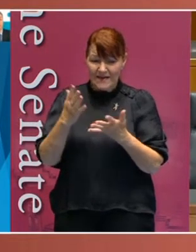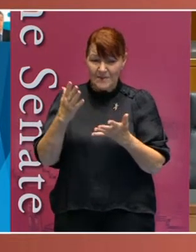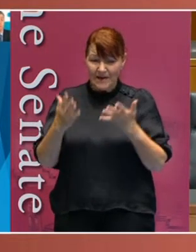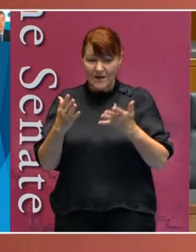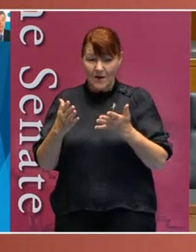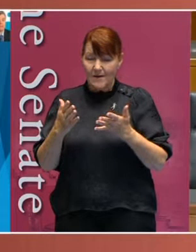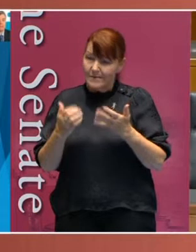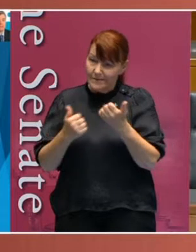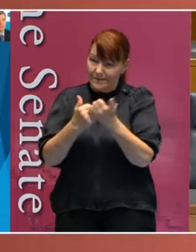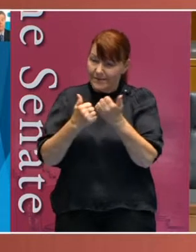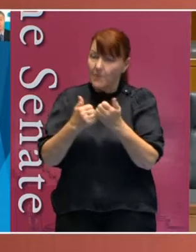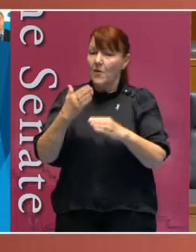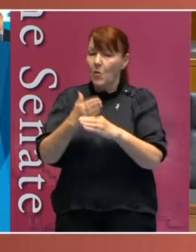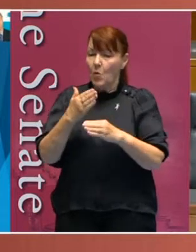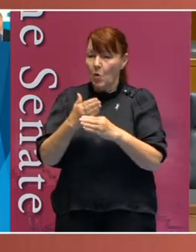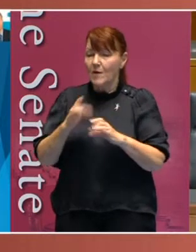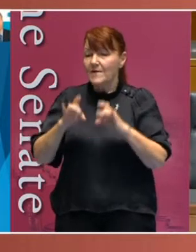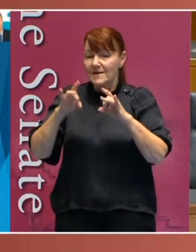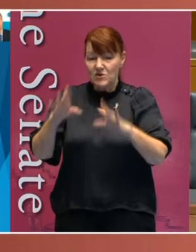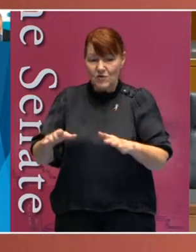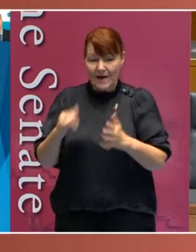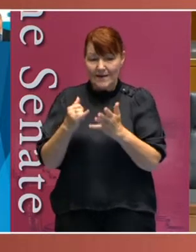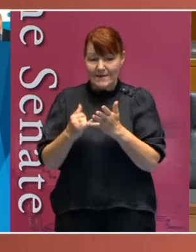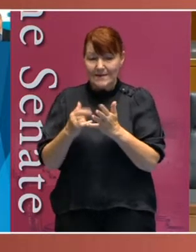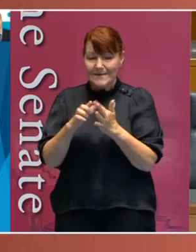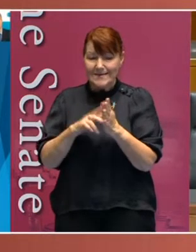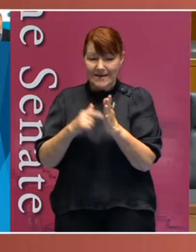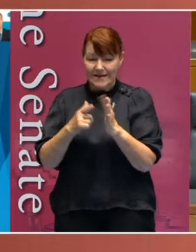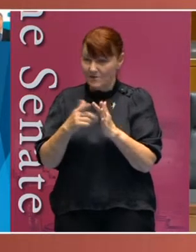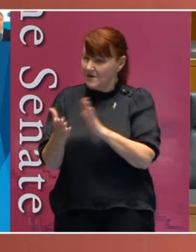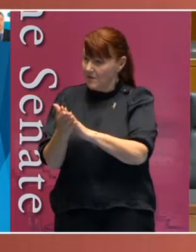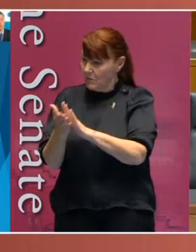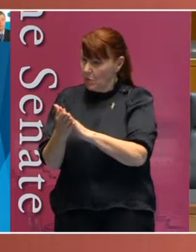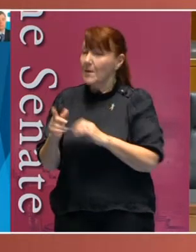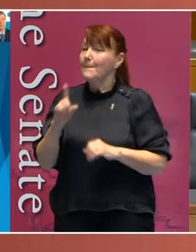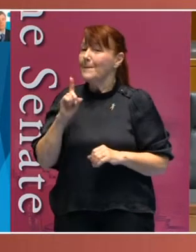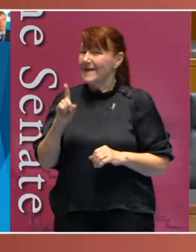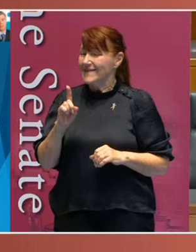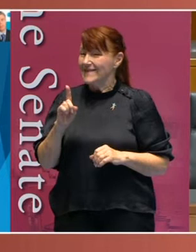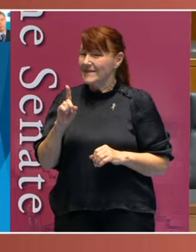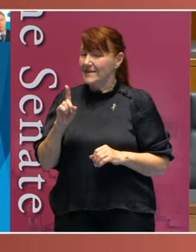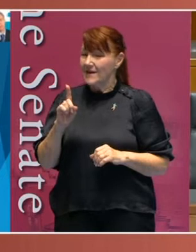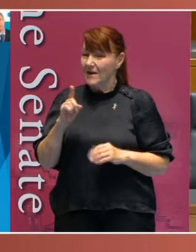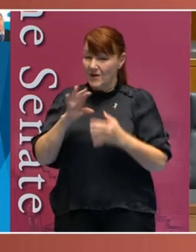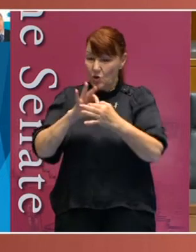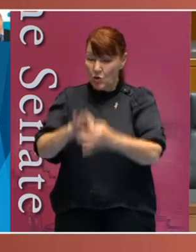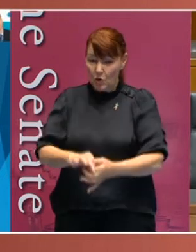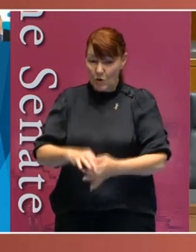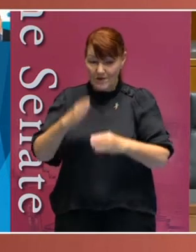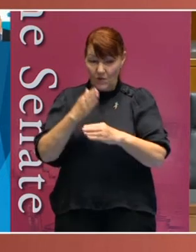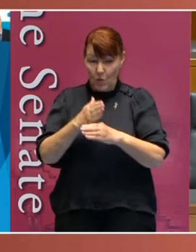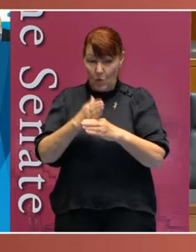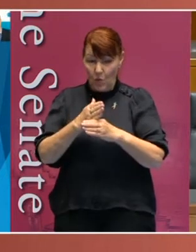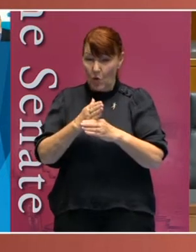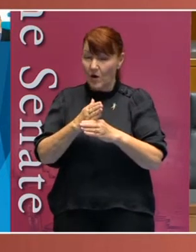the work of the Australian Senate, which is to be applauded. But in terms of the work of the Australian Senate